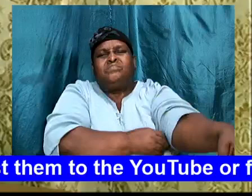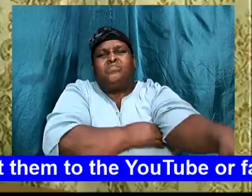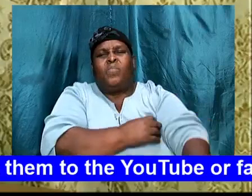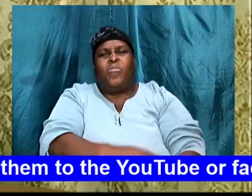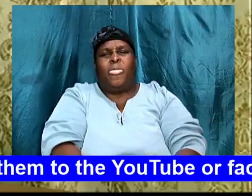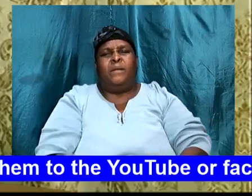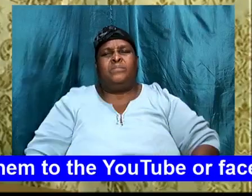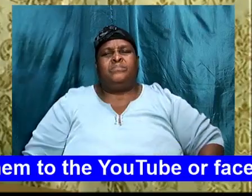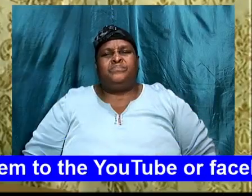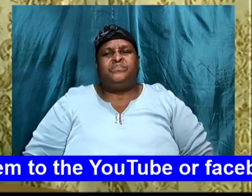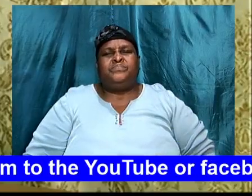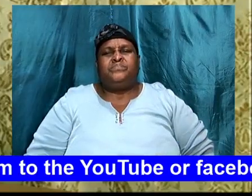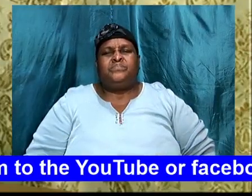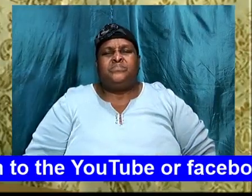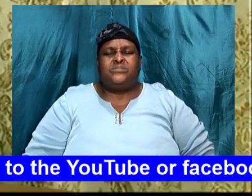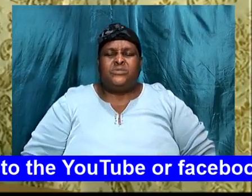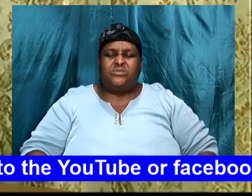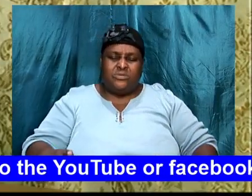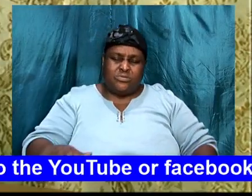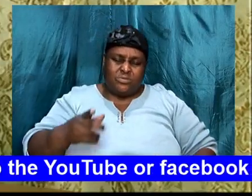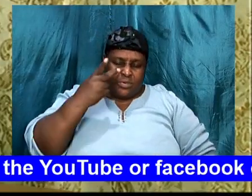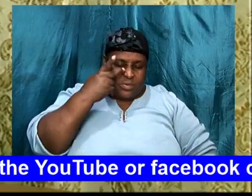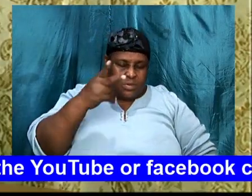but let us look at, what the scripture says,